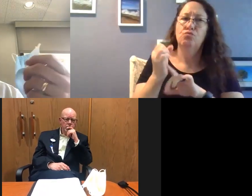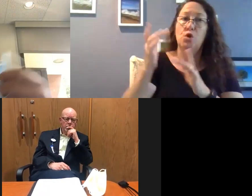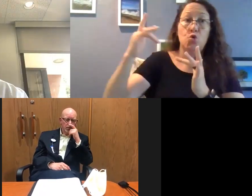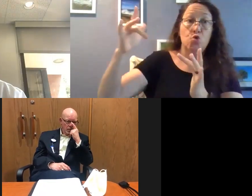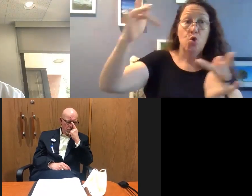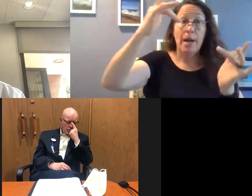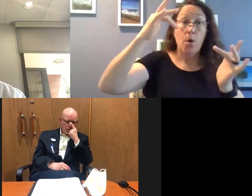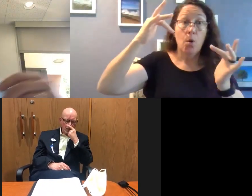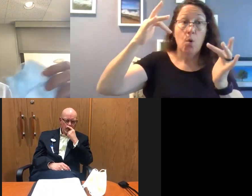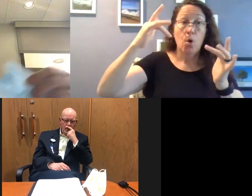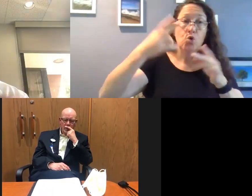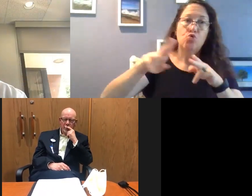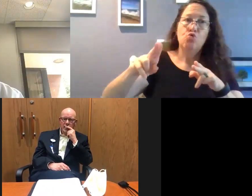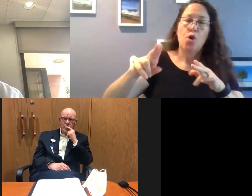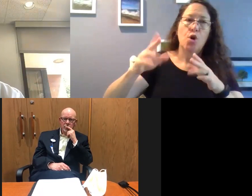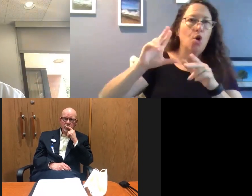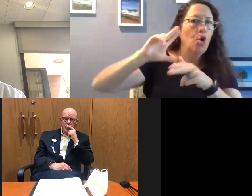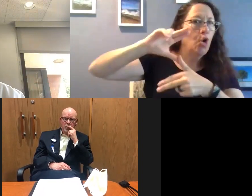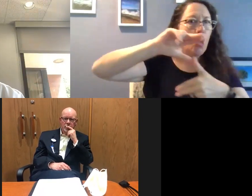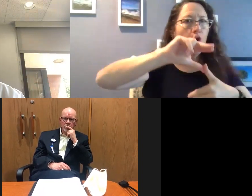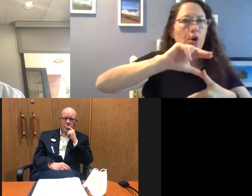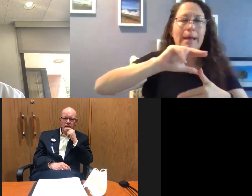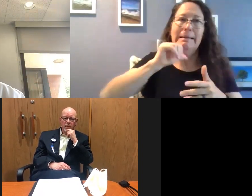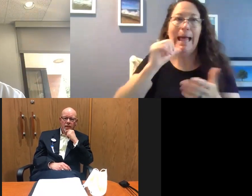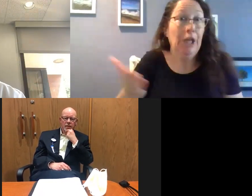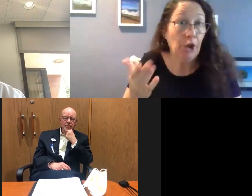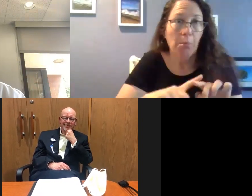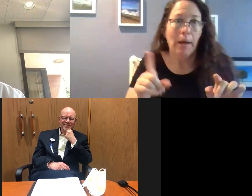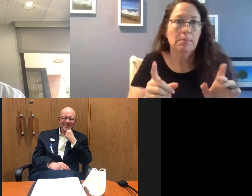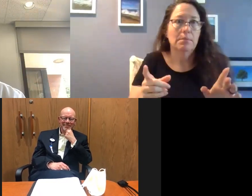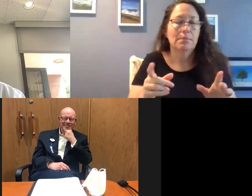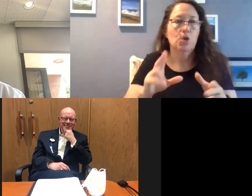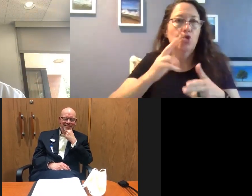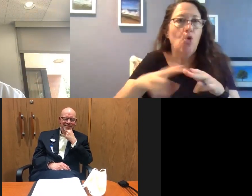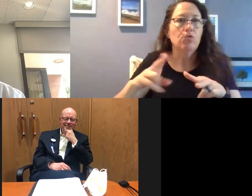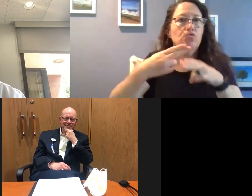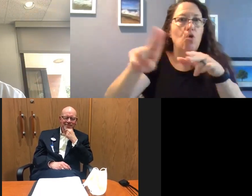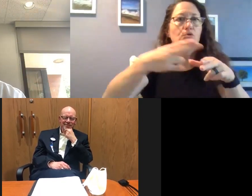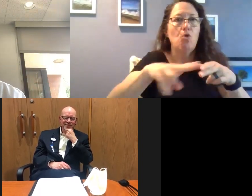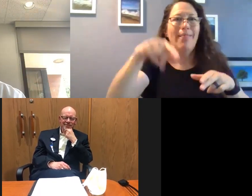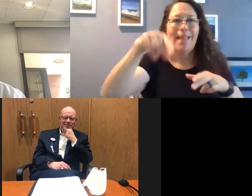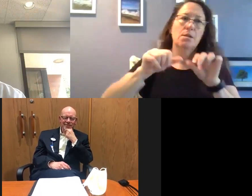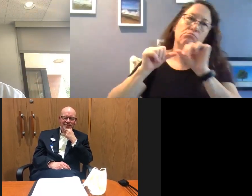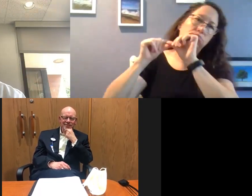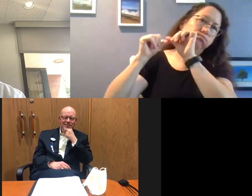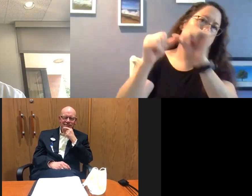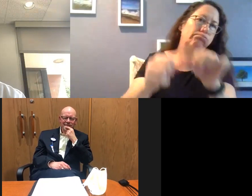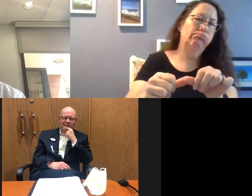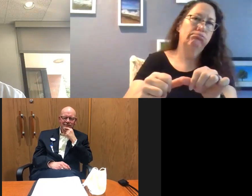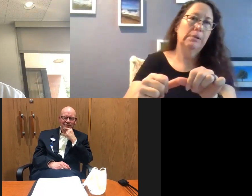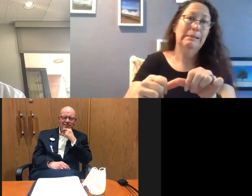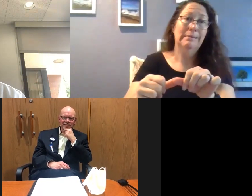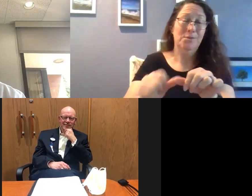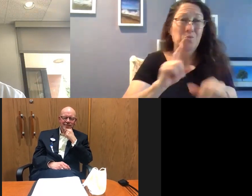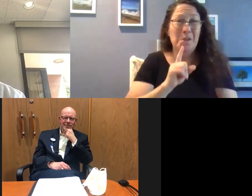through short duration or hurricane comes through not here, but some are short duration. In the end, we really need